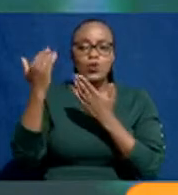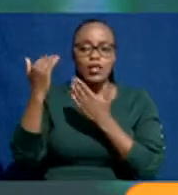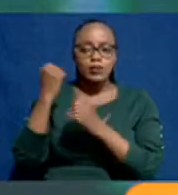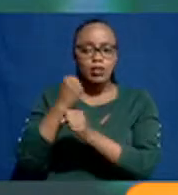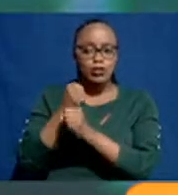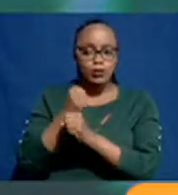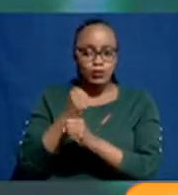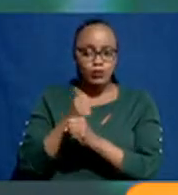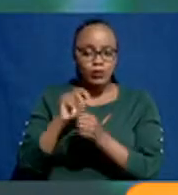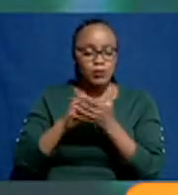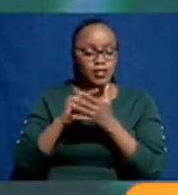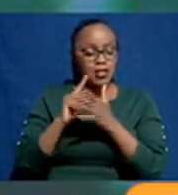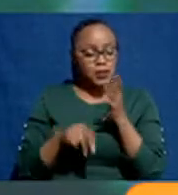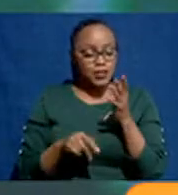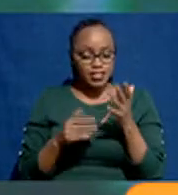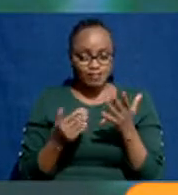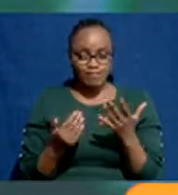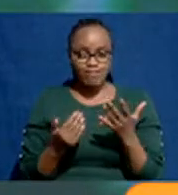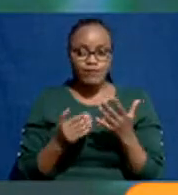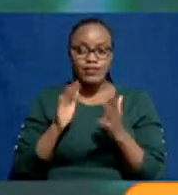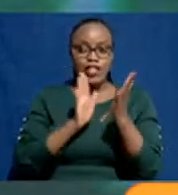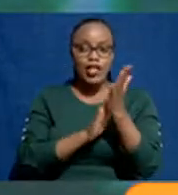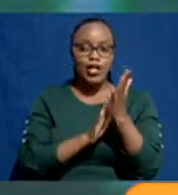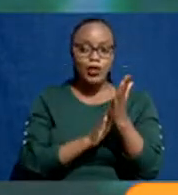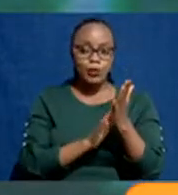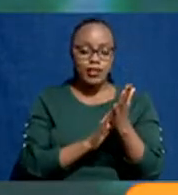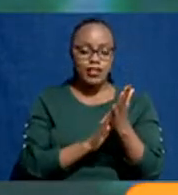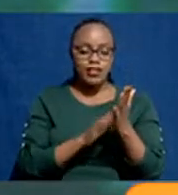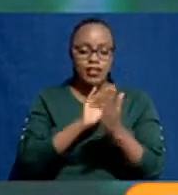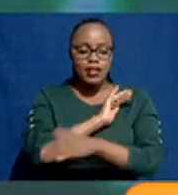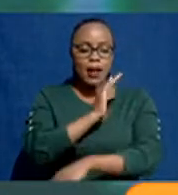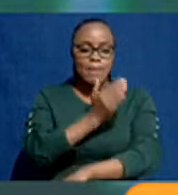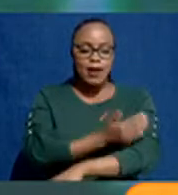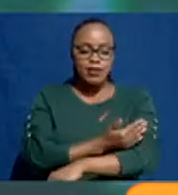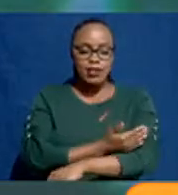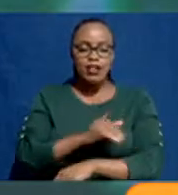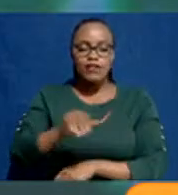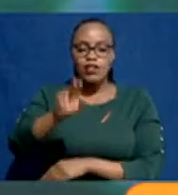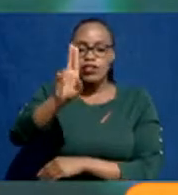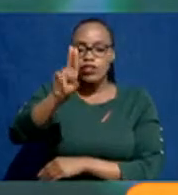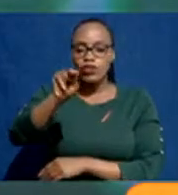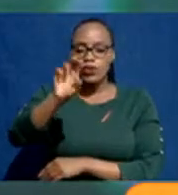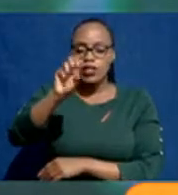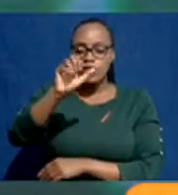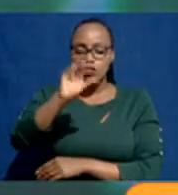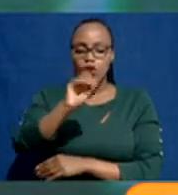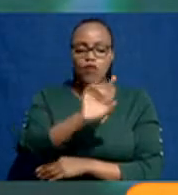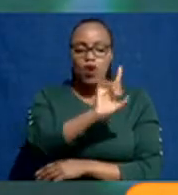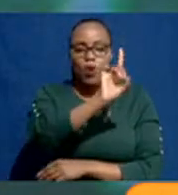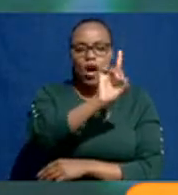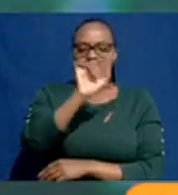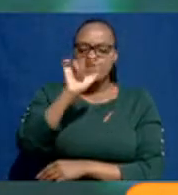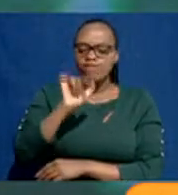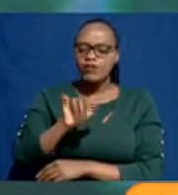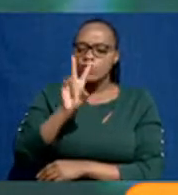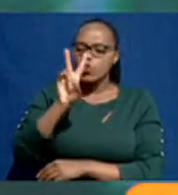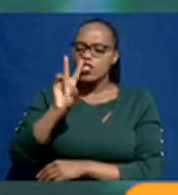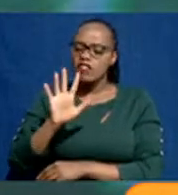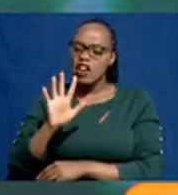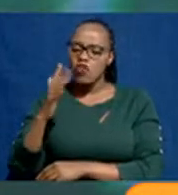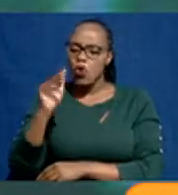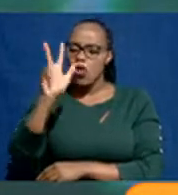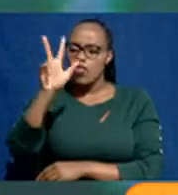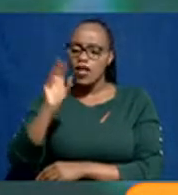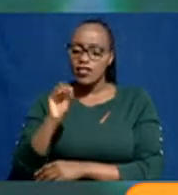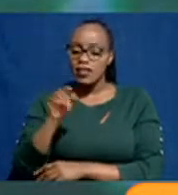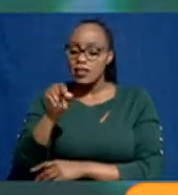do. So the recommended capacity by UNESCO is 1 to 25, 30. Okay. That